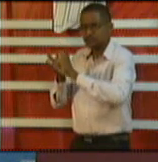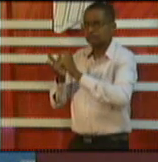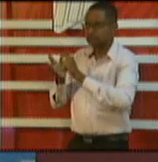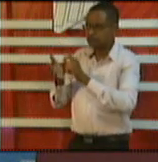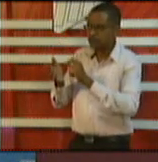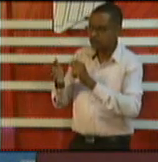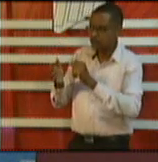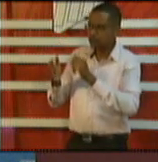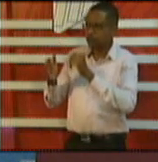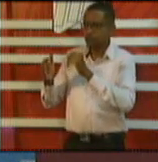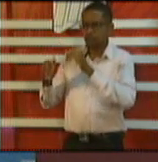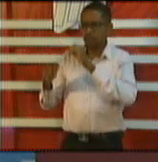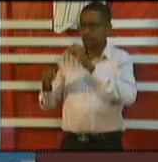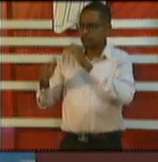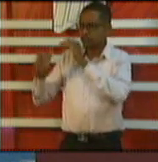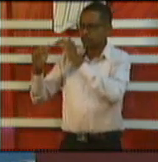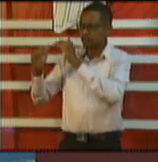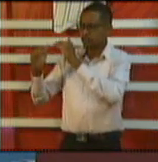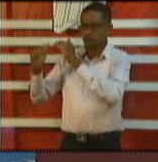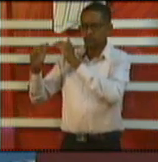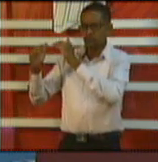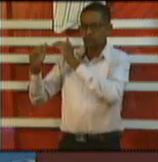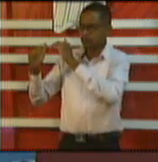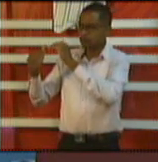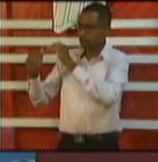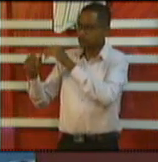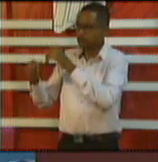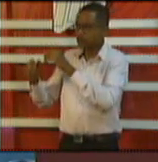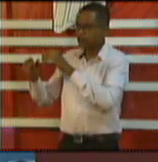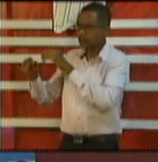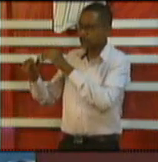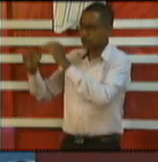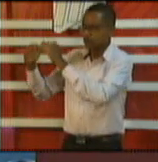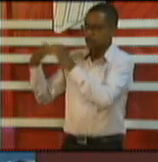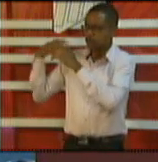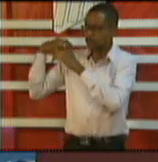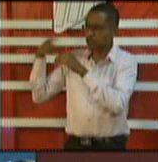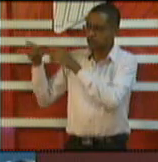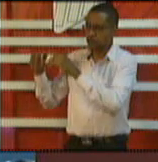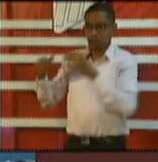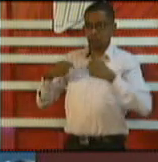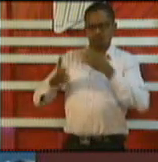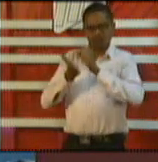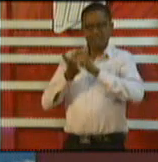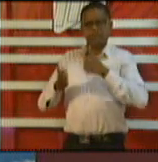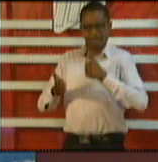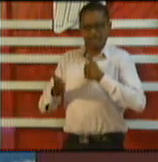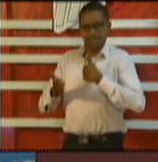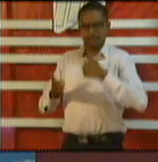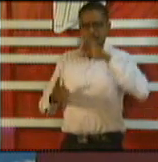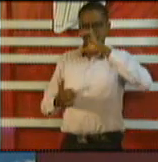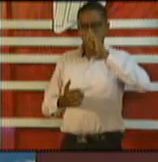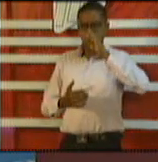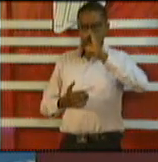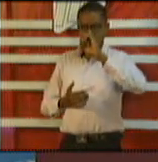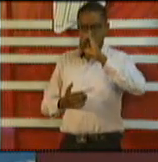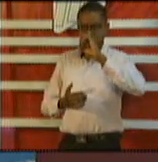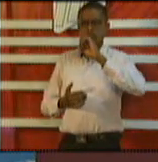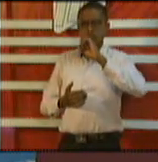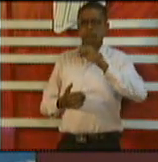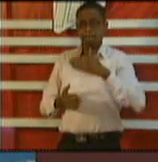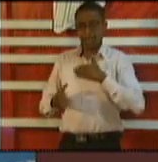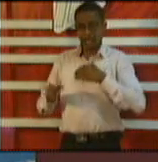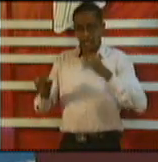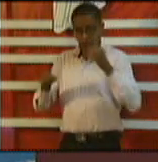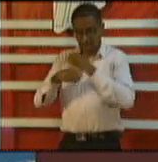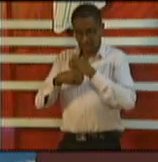thus far in terms of giving guidance so you can either submit your protocols directly to my office you can use the email cmo